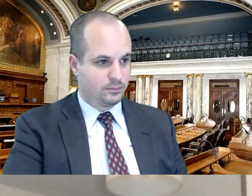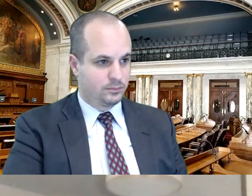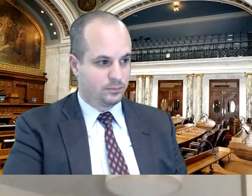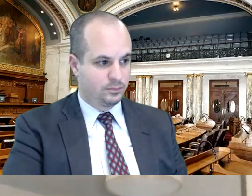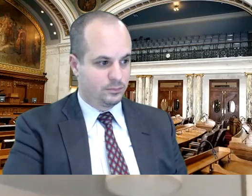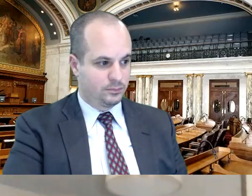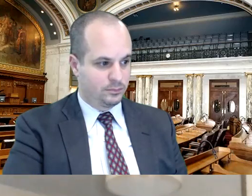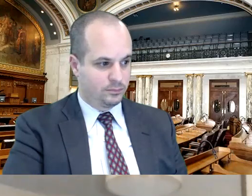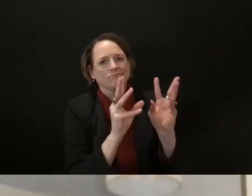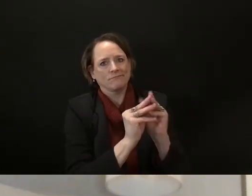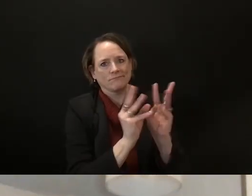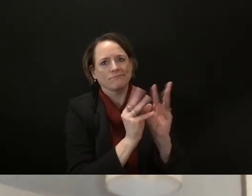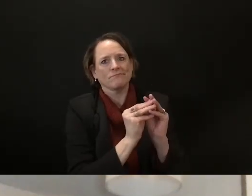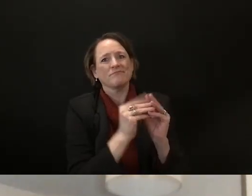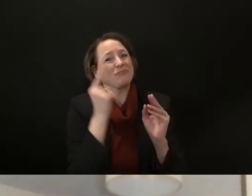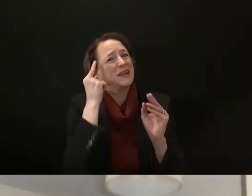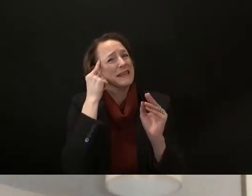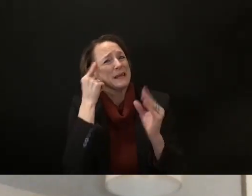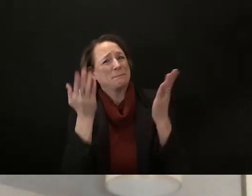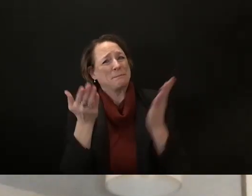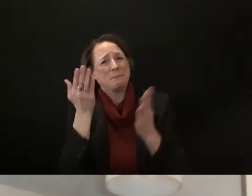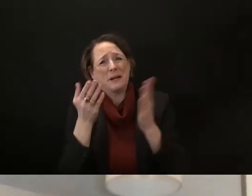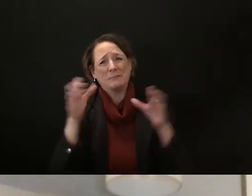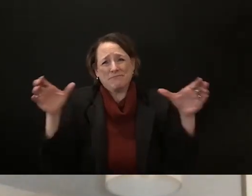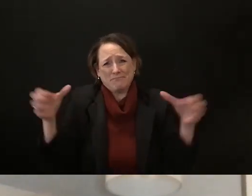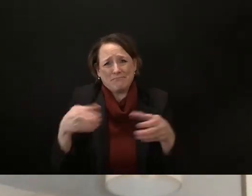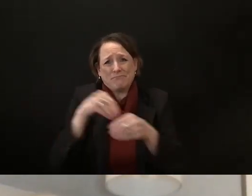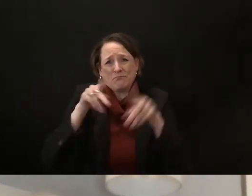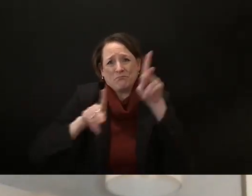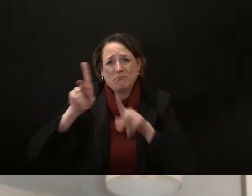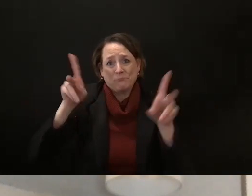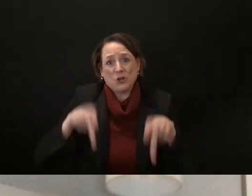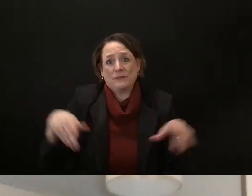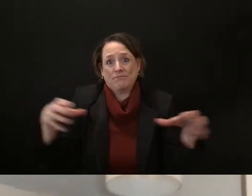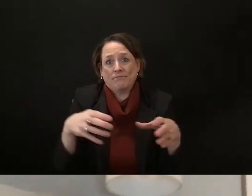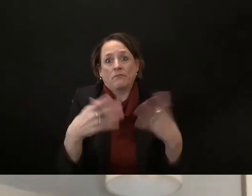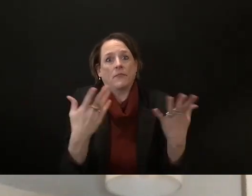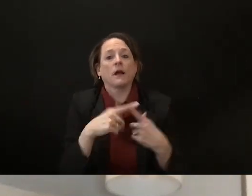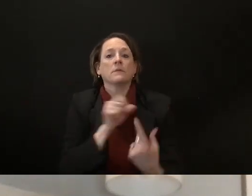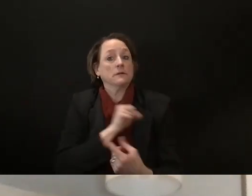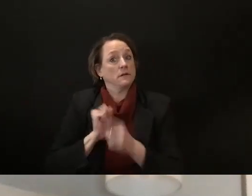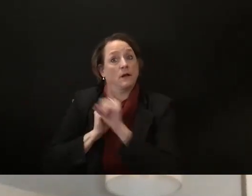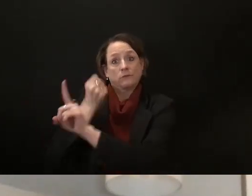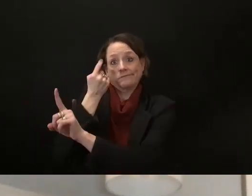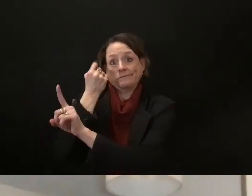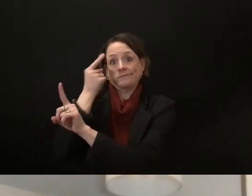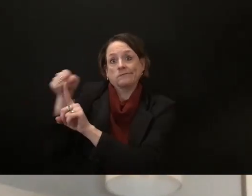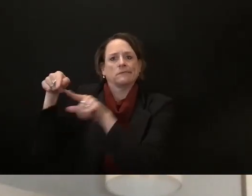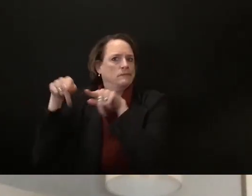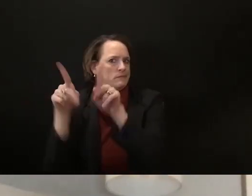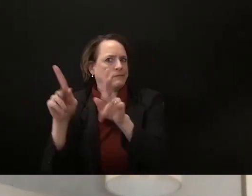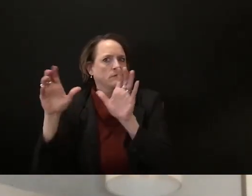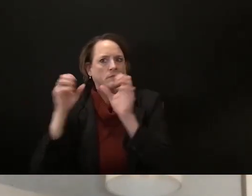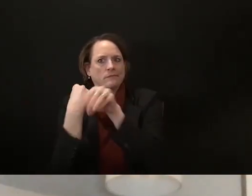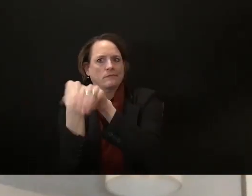they'll do virtual the senate has allowed for virtual things over the last few months this the assembly not so much um but so